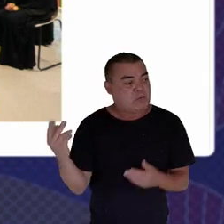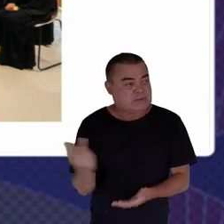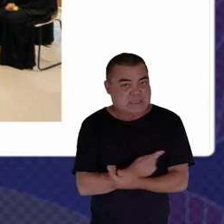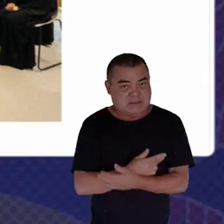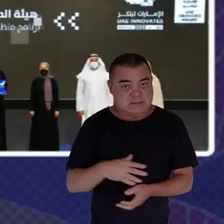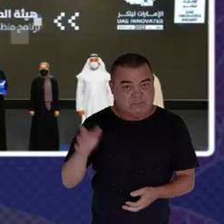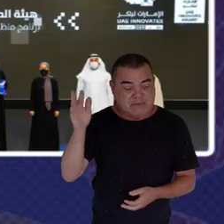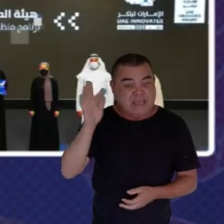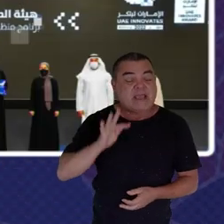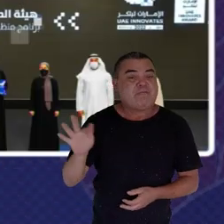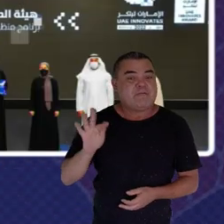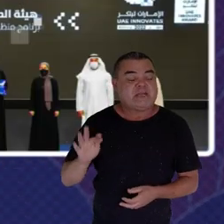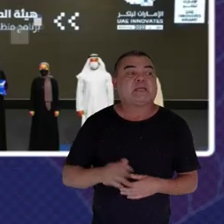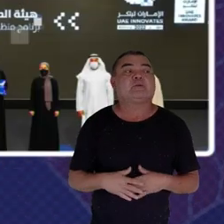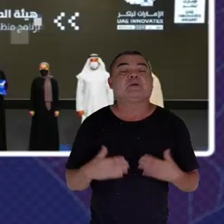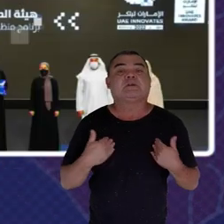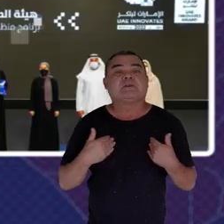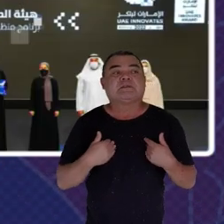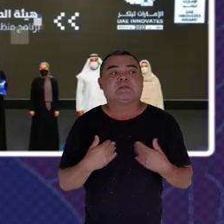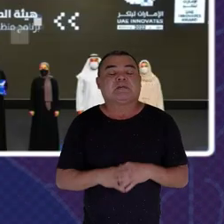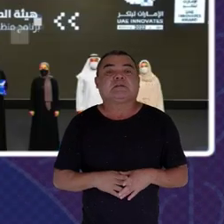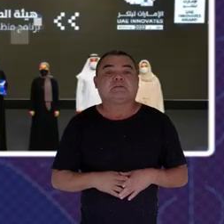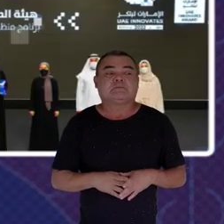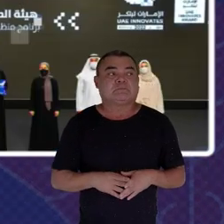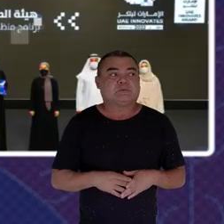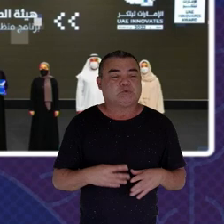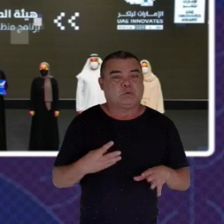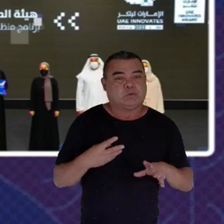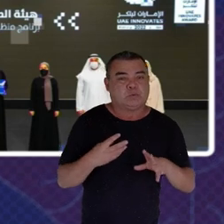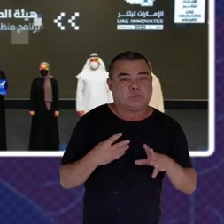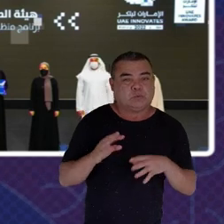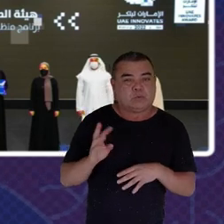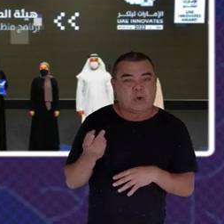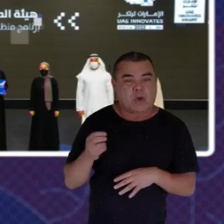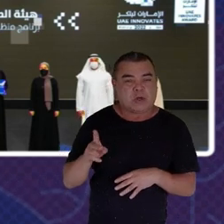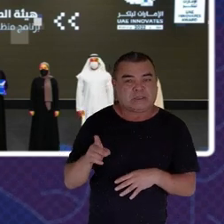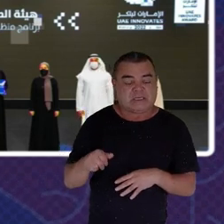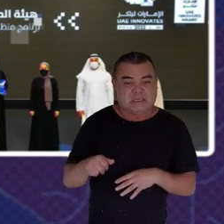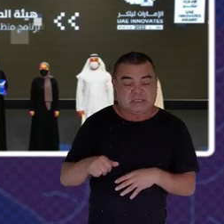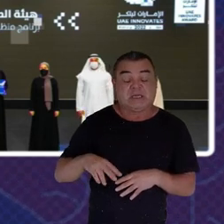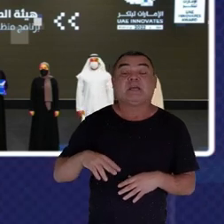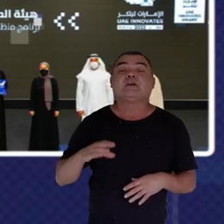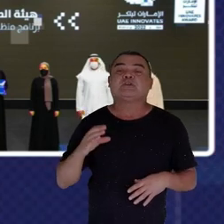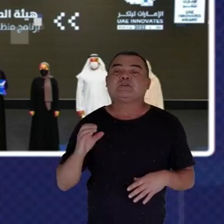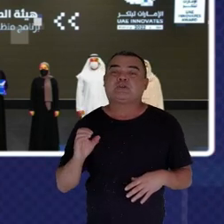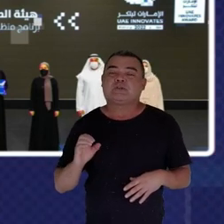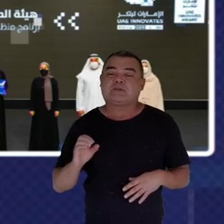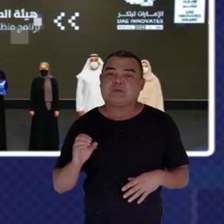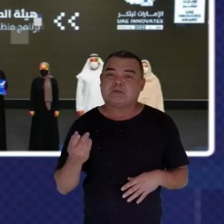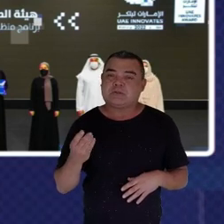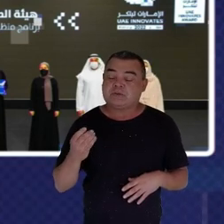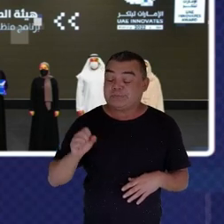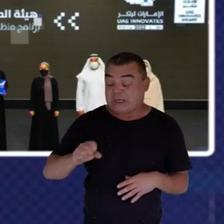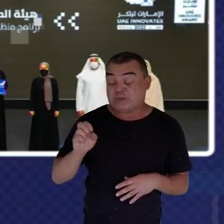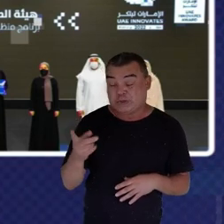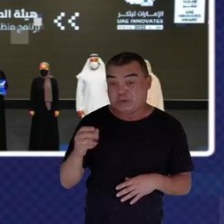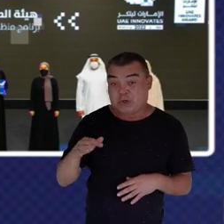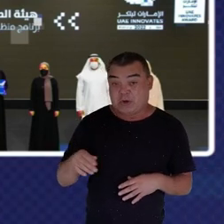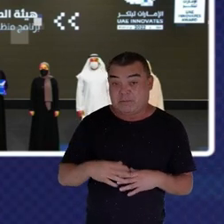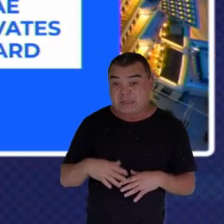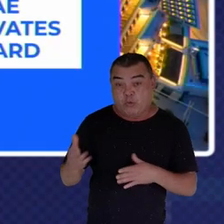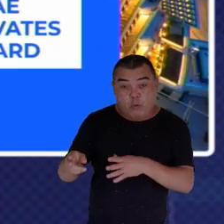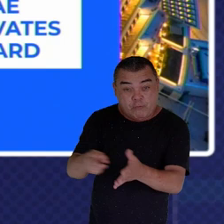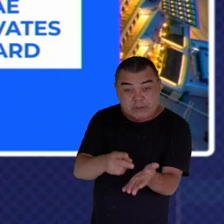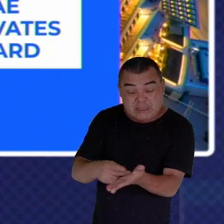workshops, conferences We collaborate with different organizations From all around the United Arab Emirates To host these events and conferences and